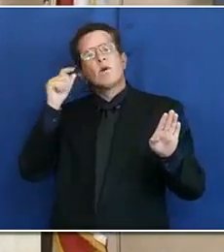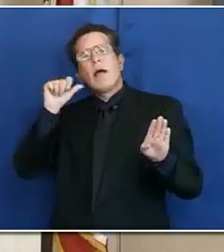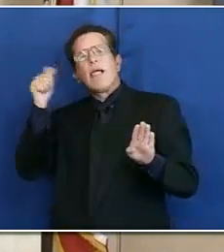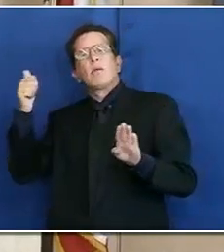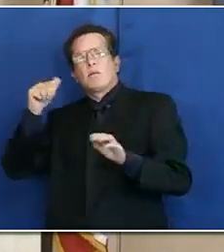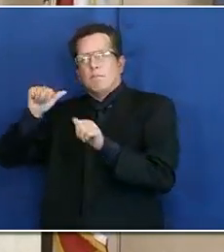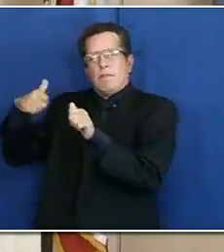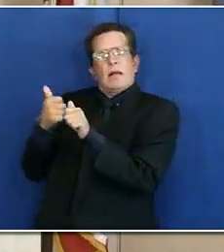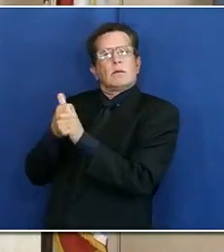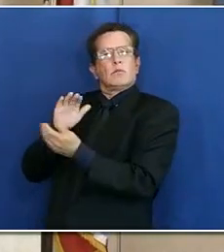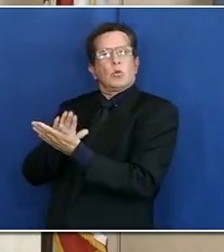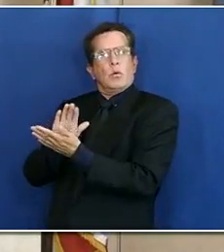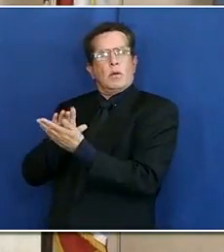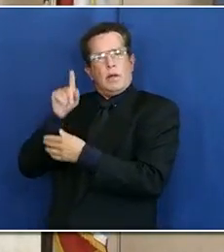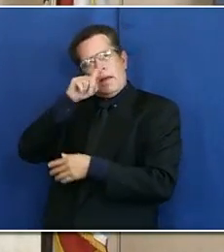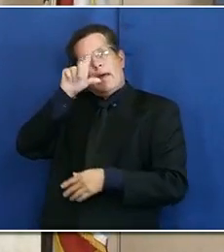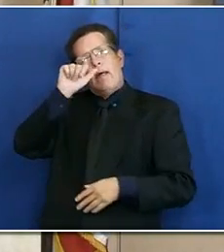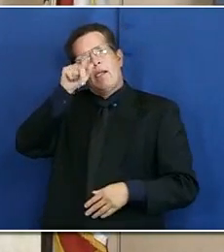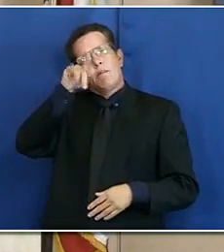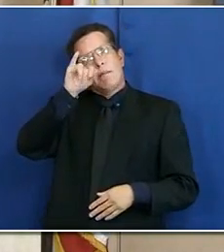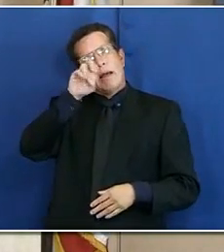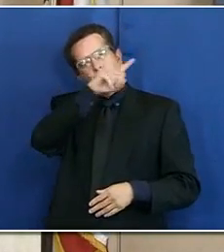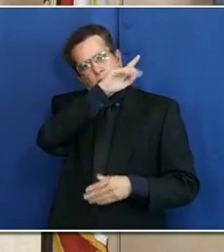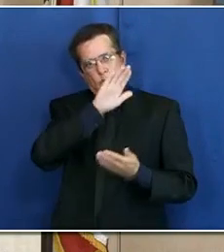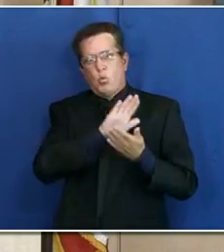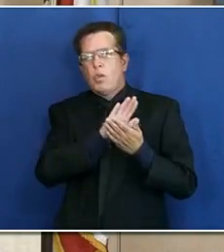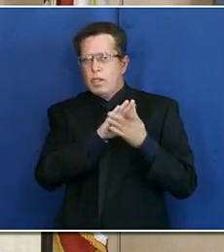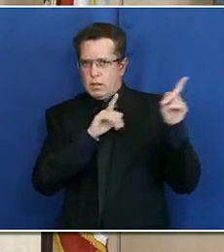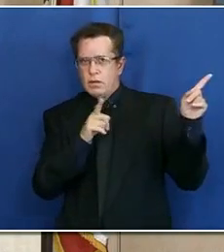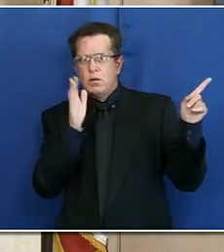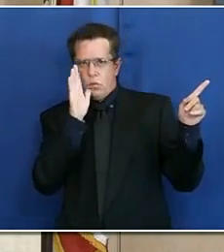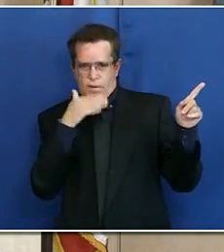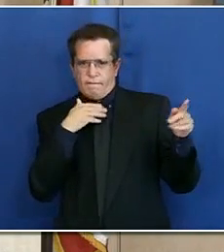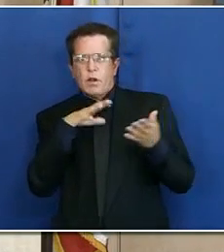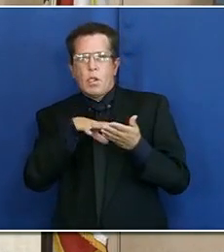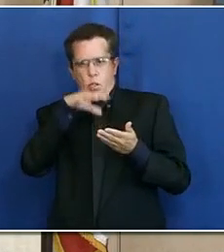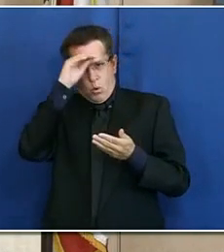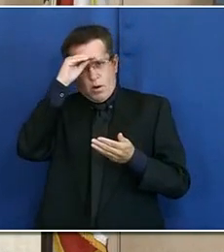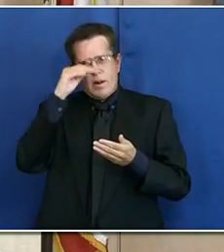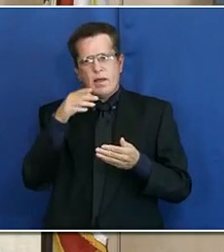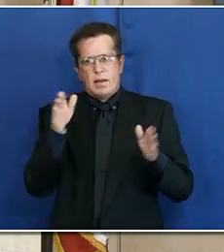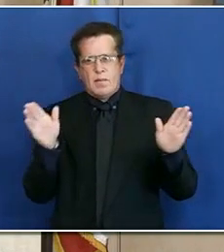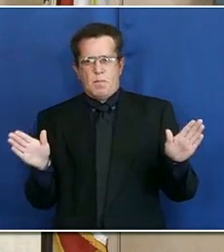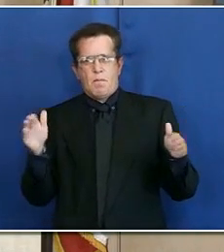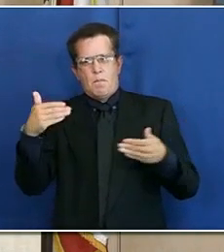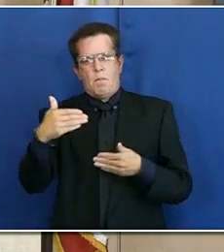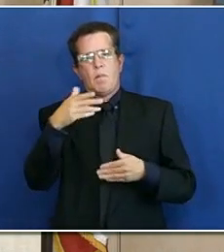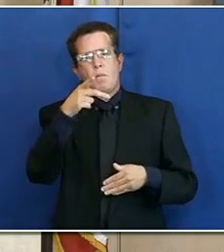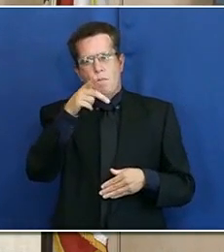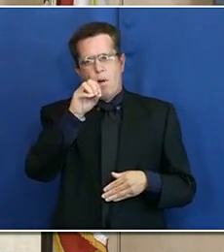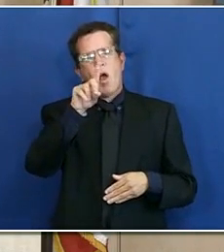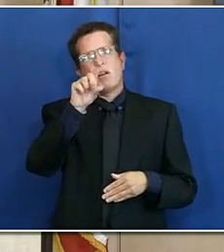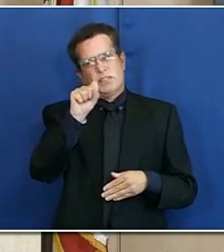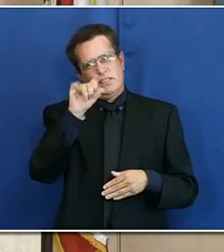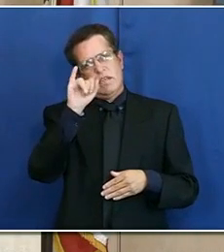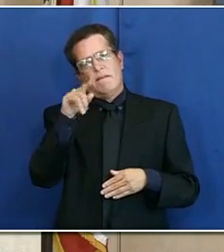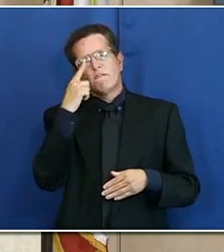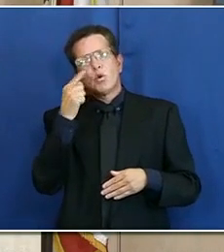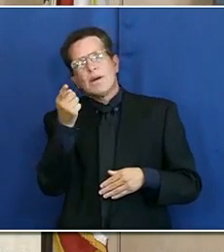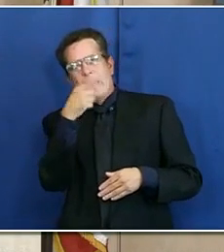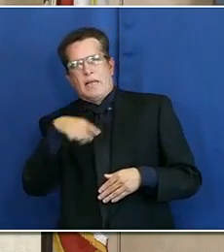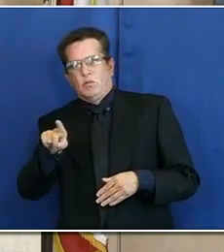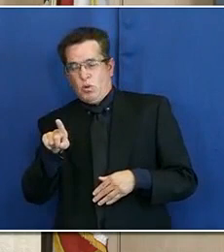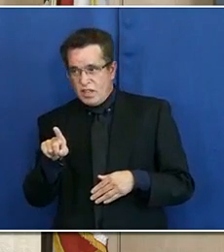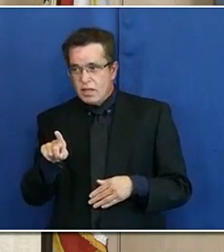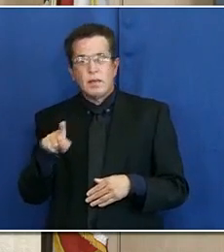pods. Alpine School District has announced that they will be organizing learning pods when school starts next week. Are districts or schools